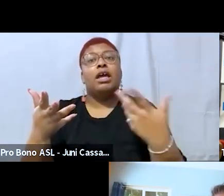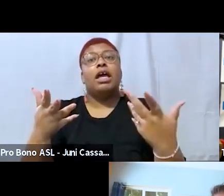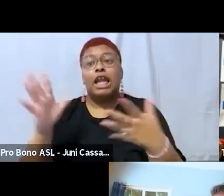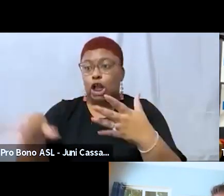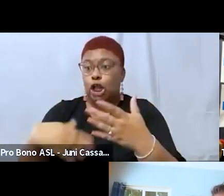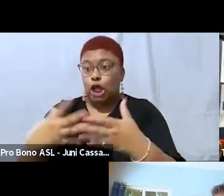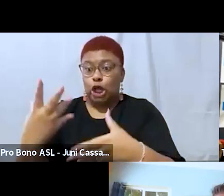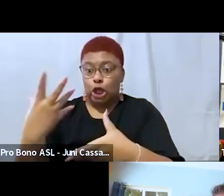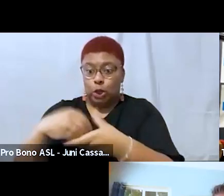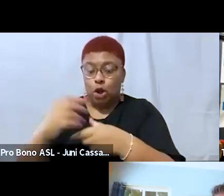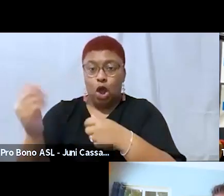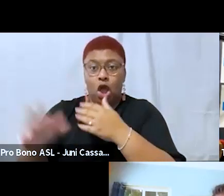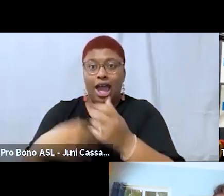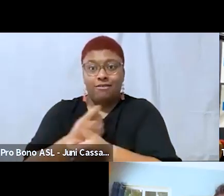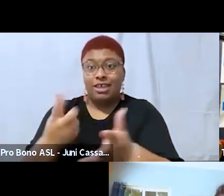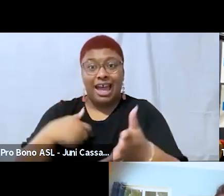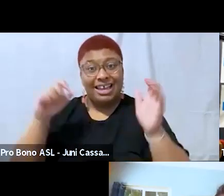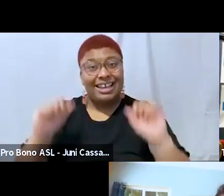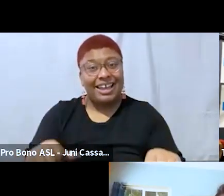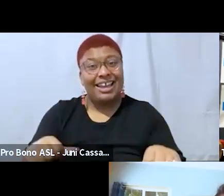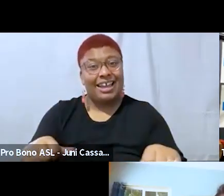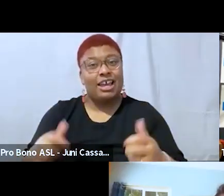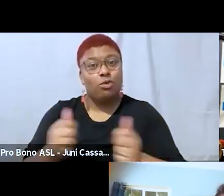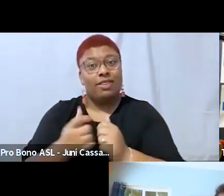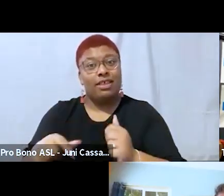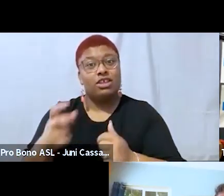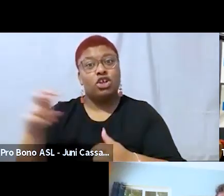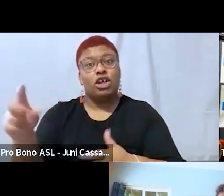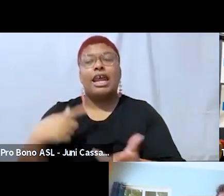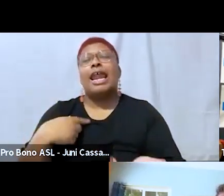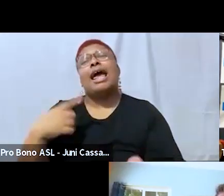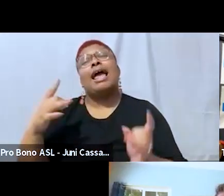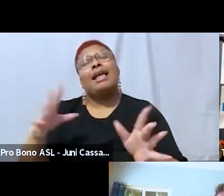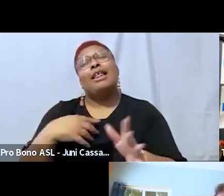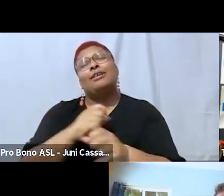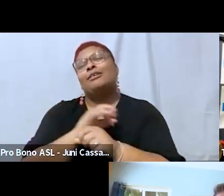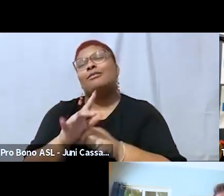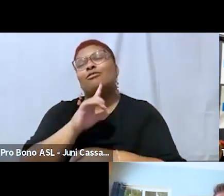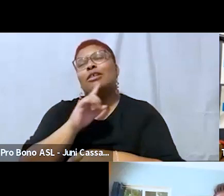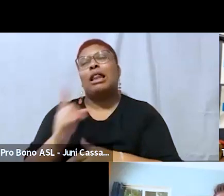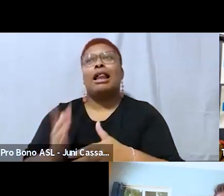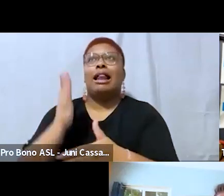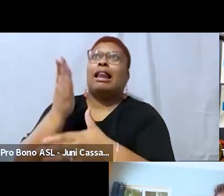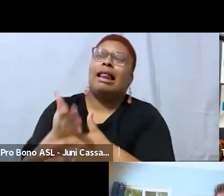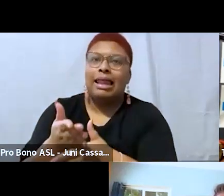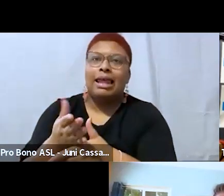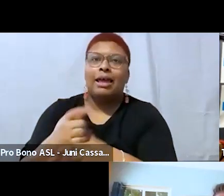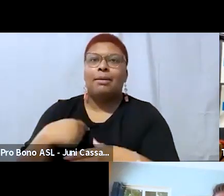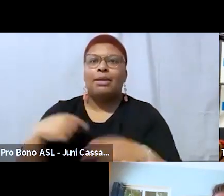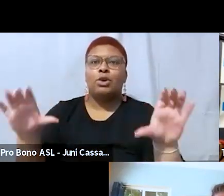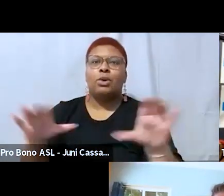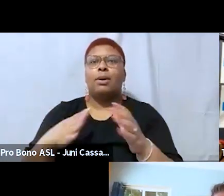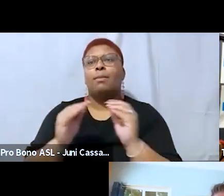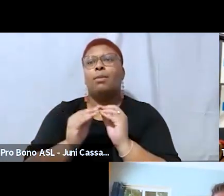on the journey um and i i hate that covid kind of got in the in the way of me doing more portraits of people